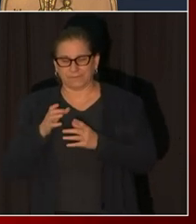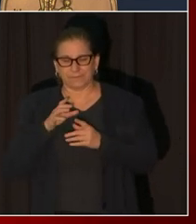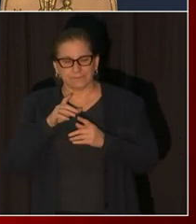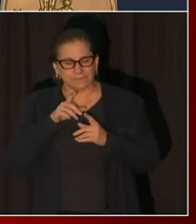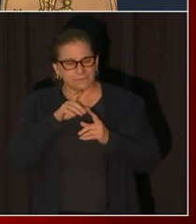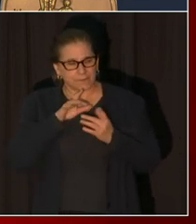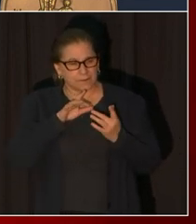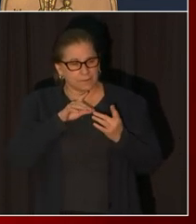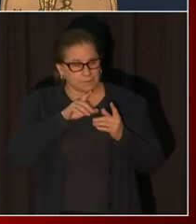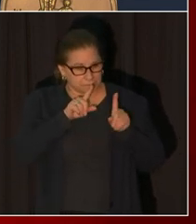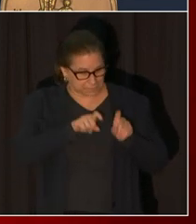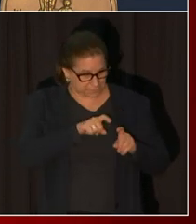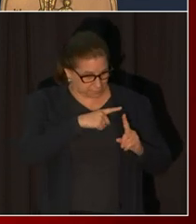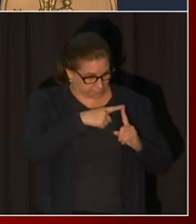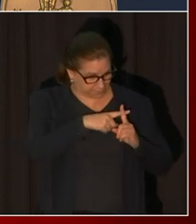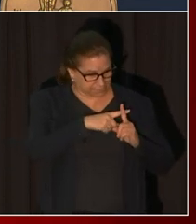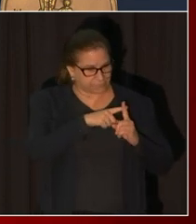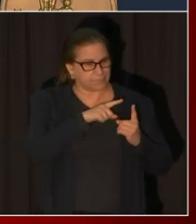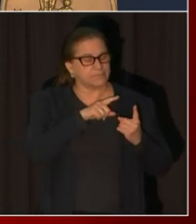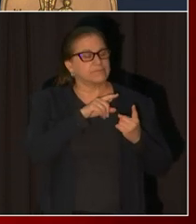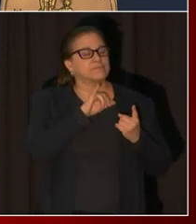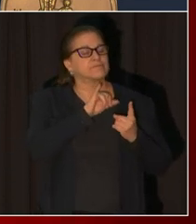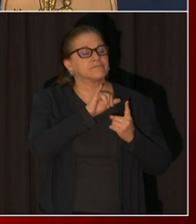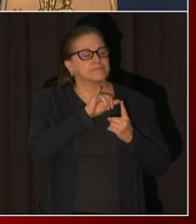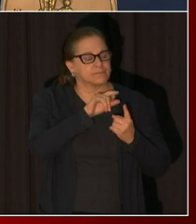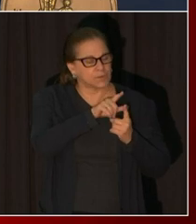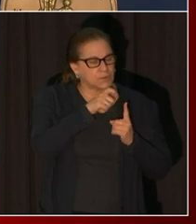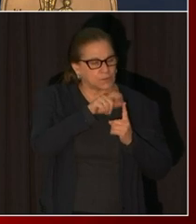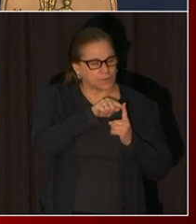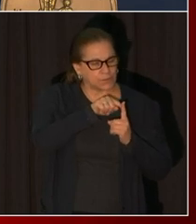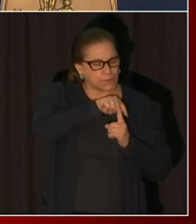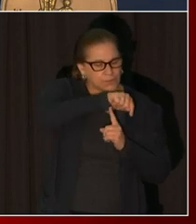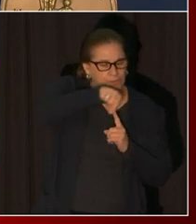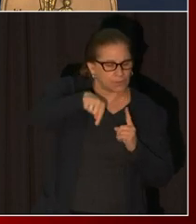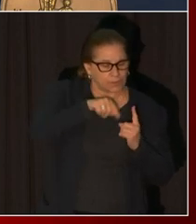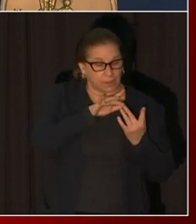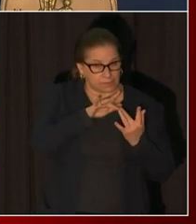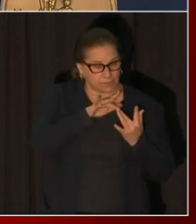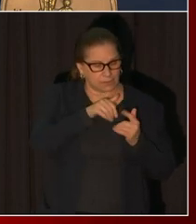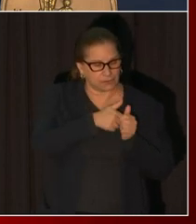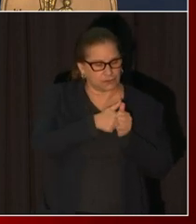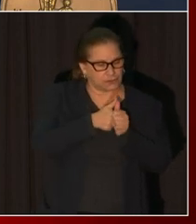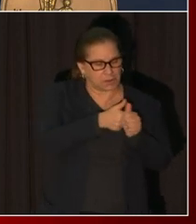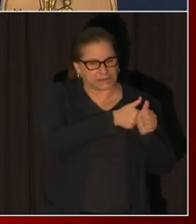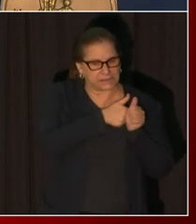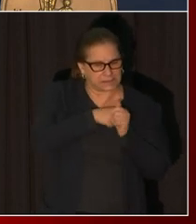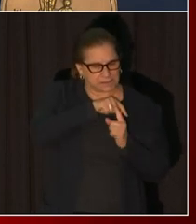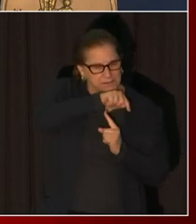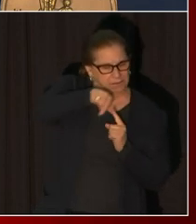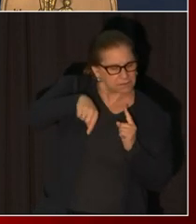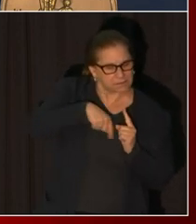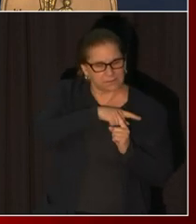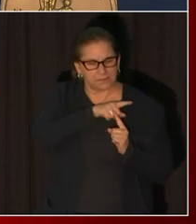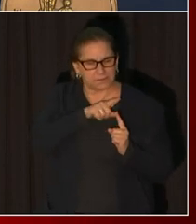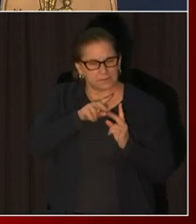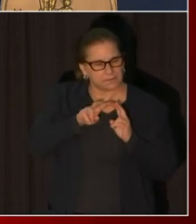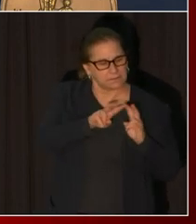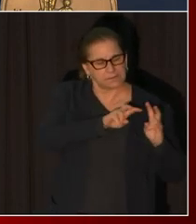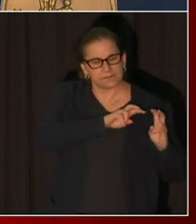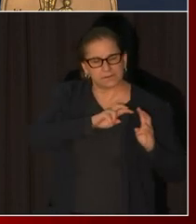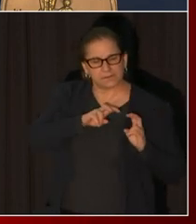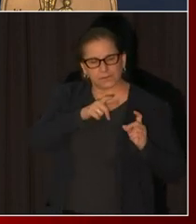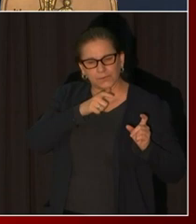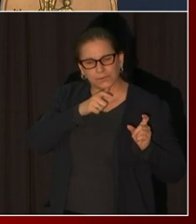and making critical hires to get that force up and running. So we will continue